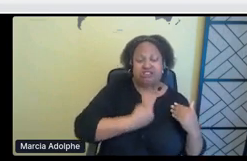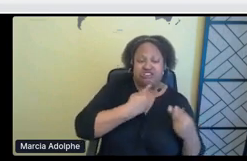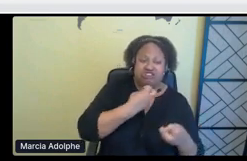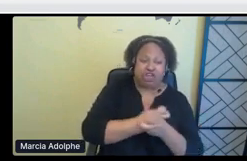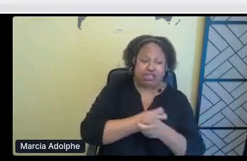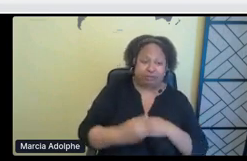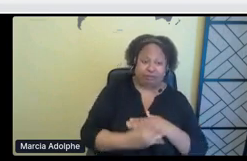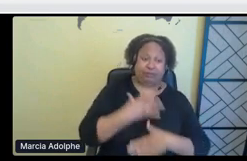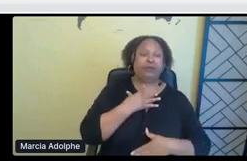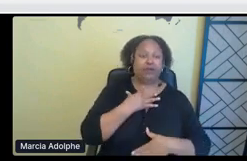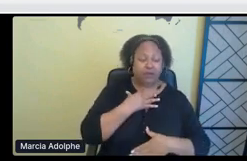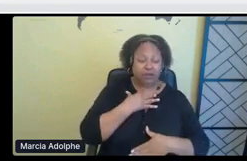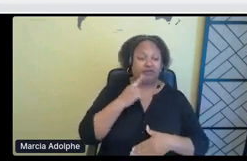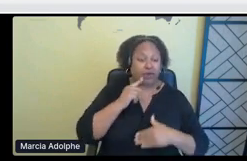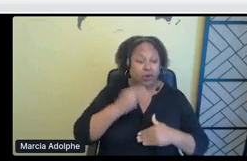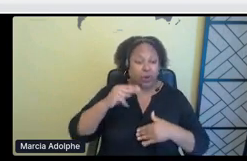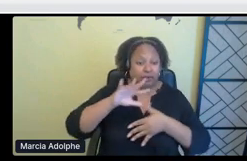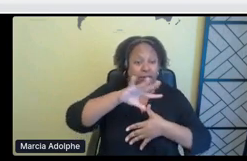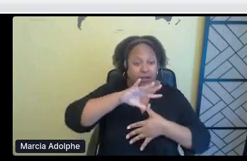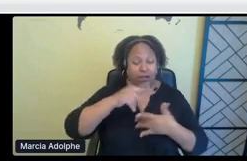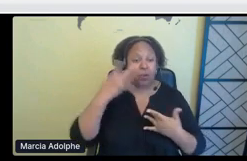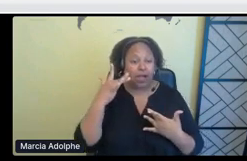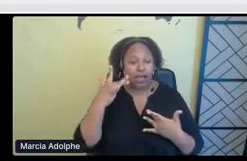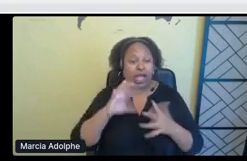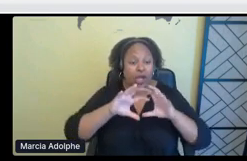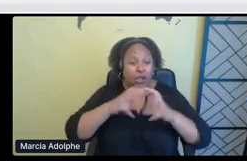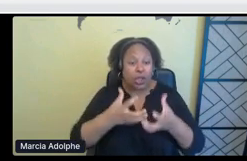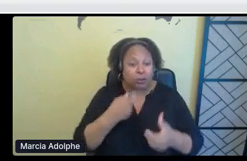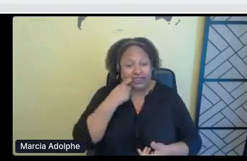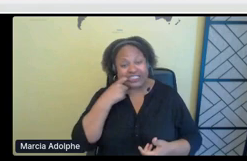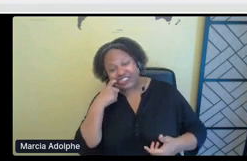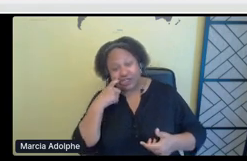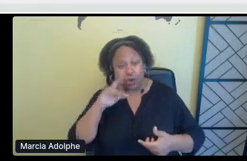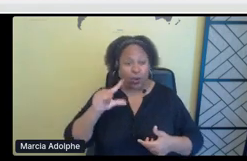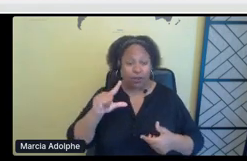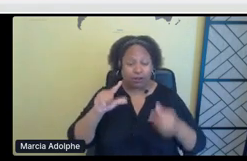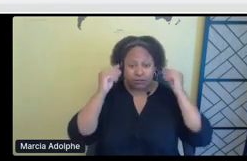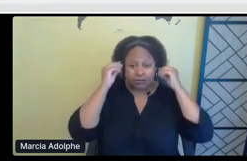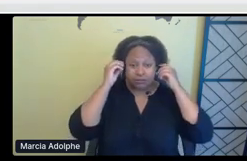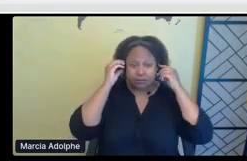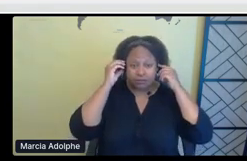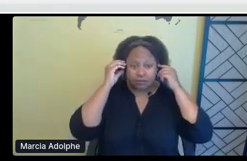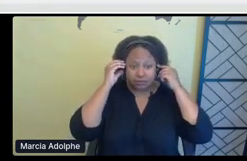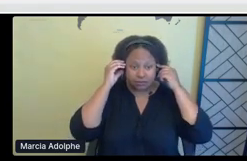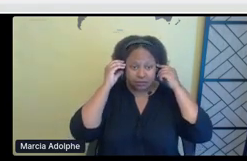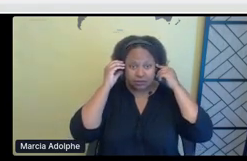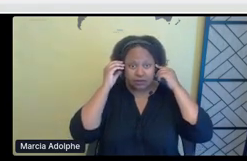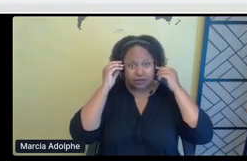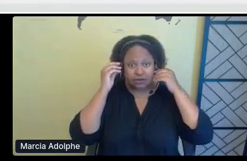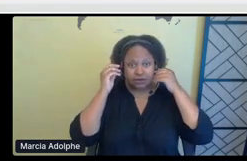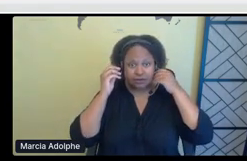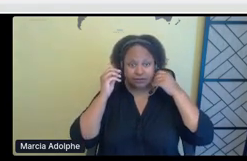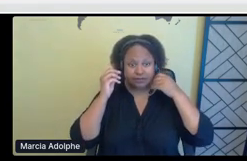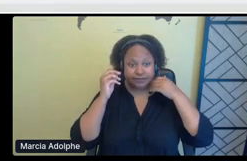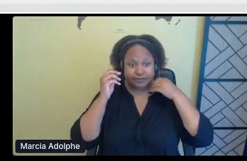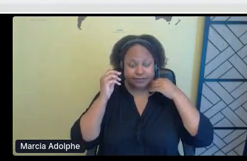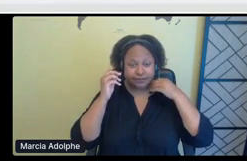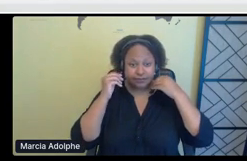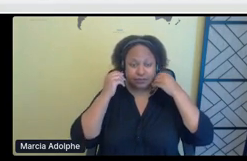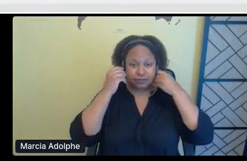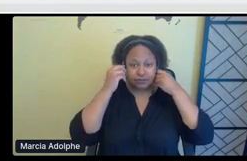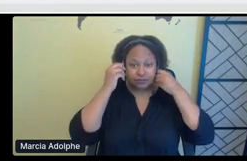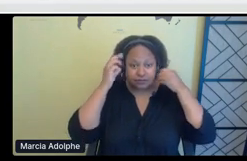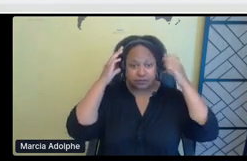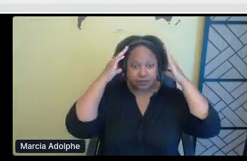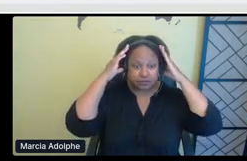of North America for our global addiction to oil. Um, as you can see here, um, this map gives you an